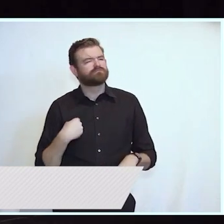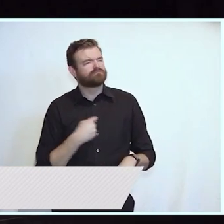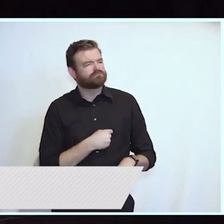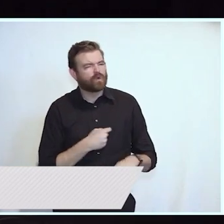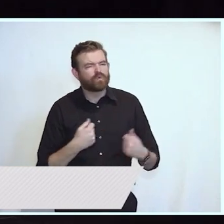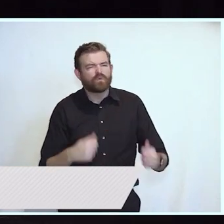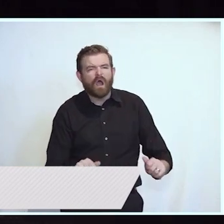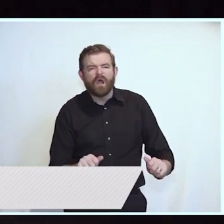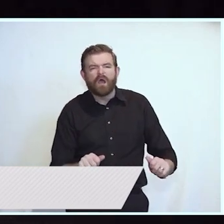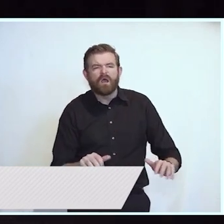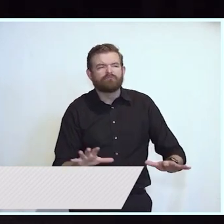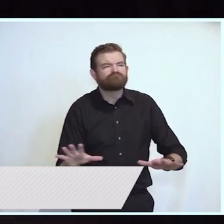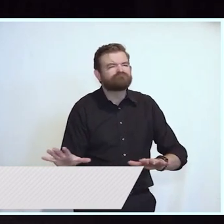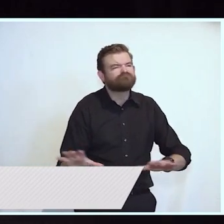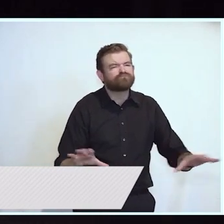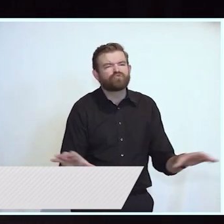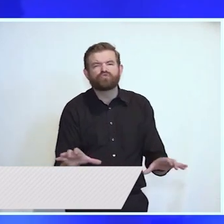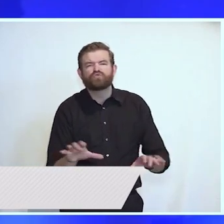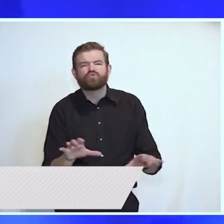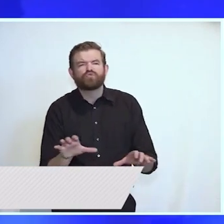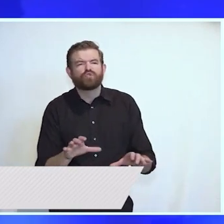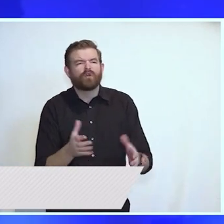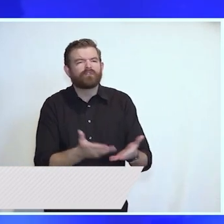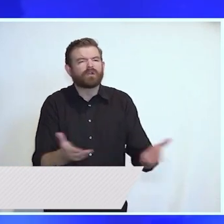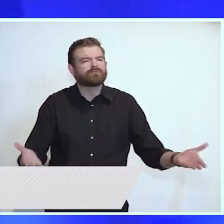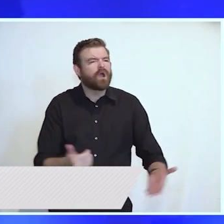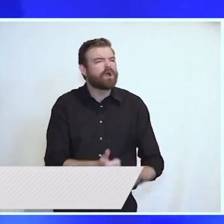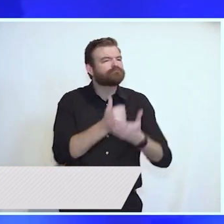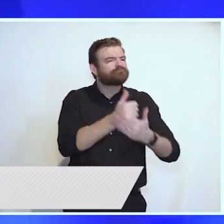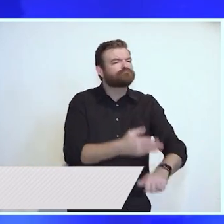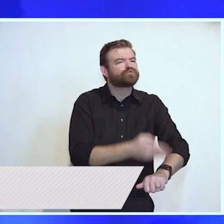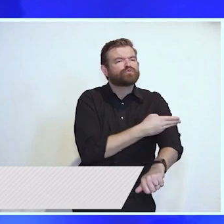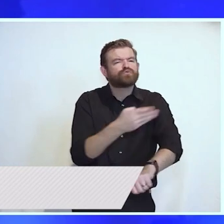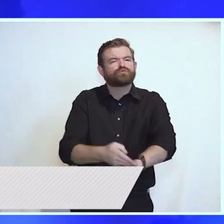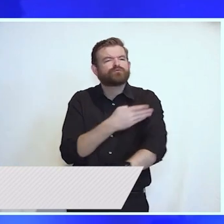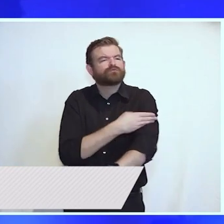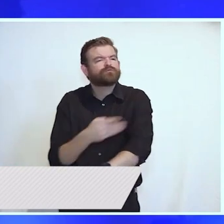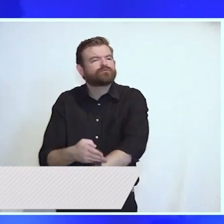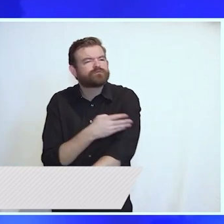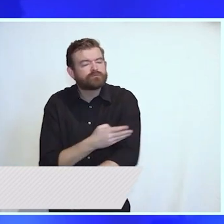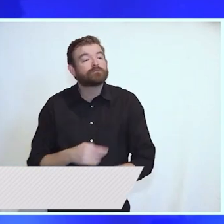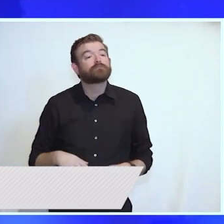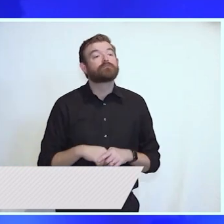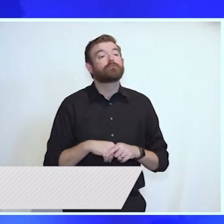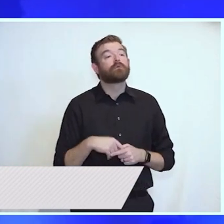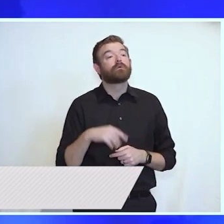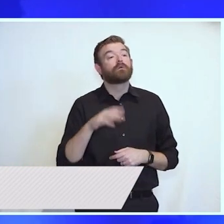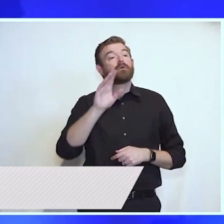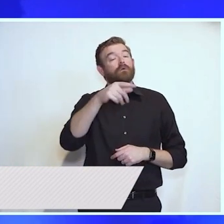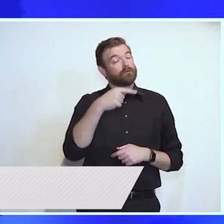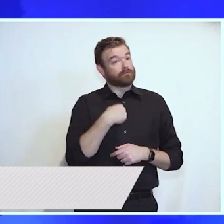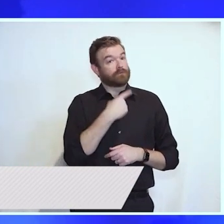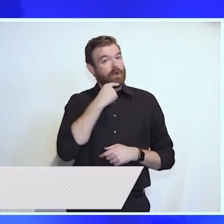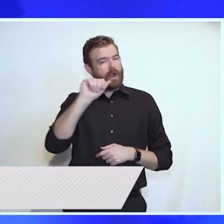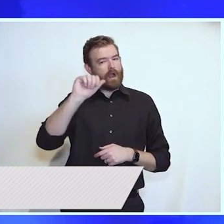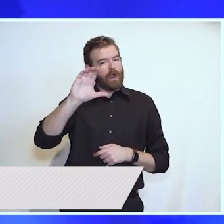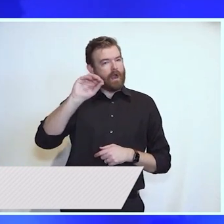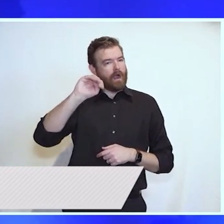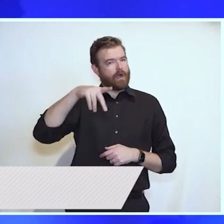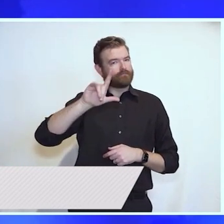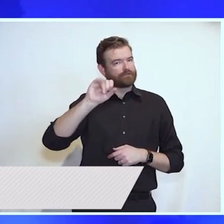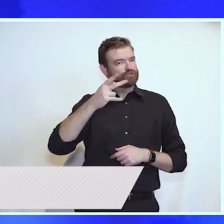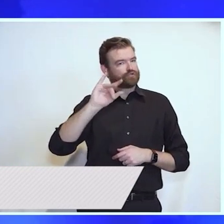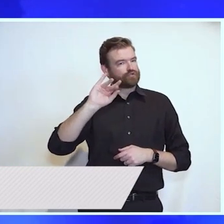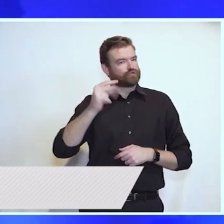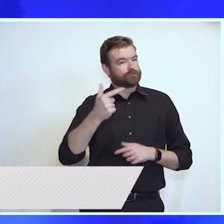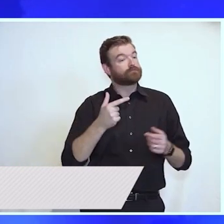accomplishing, not accomplished. We still have much work to do. We are still clearing away the long-fallen brush